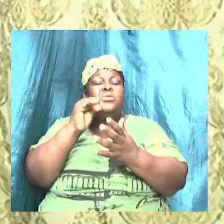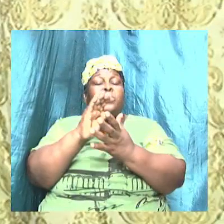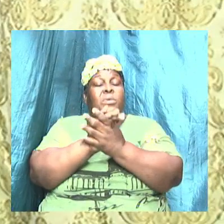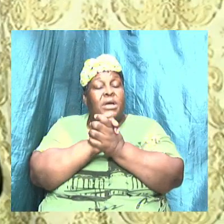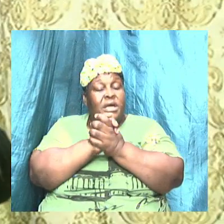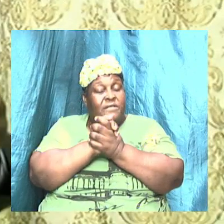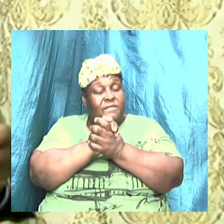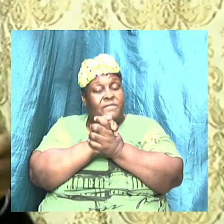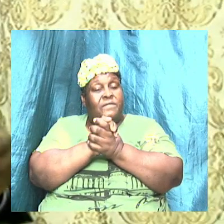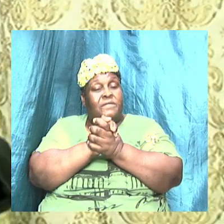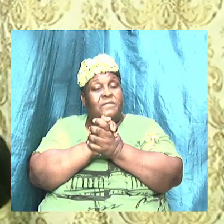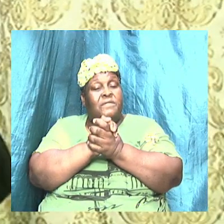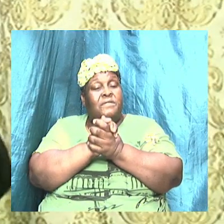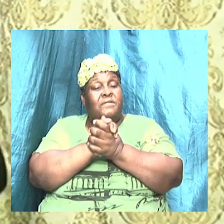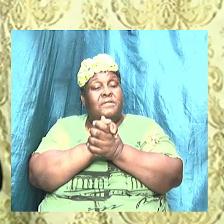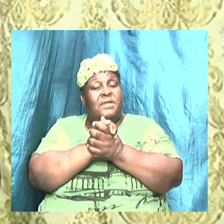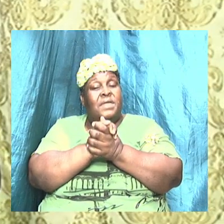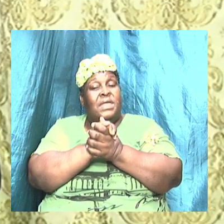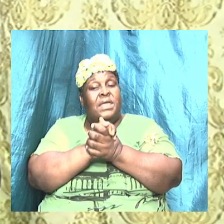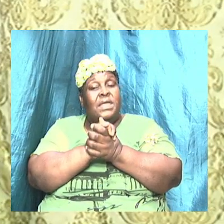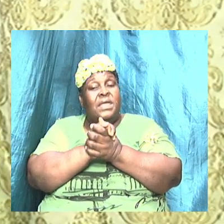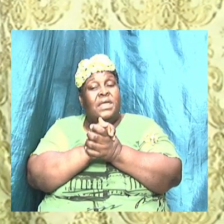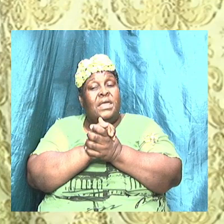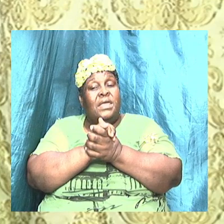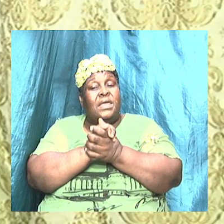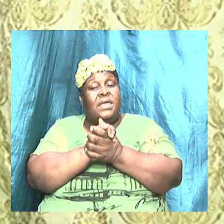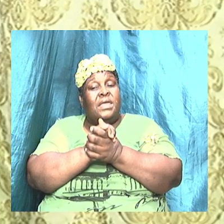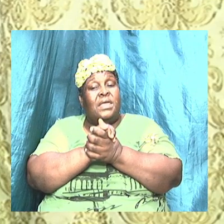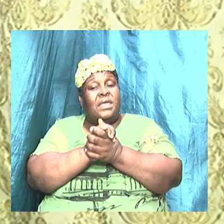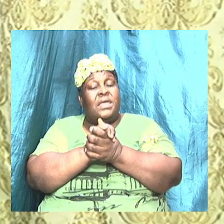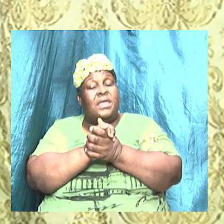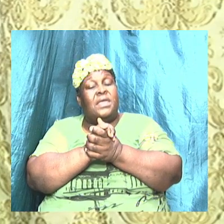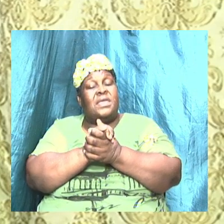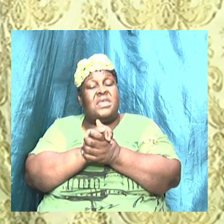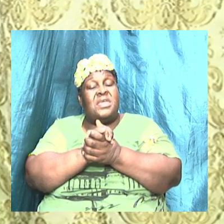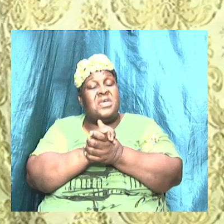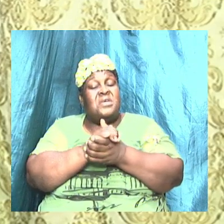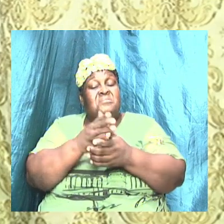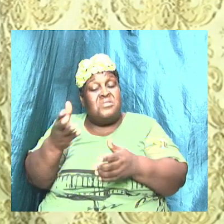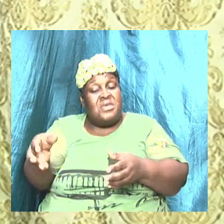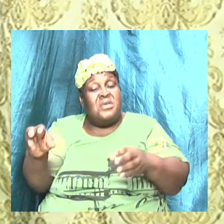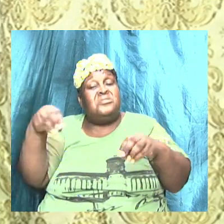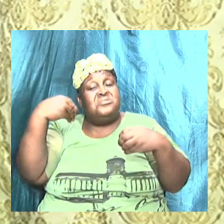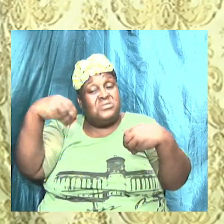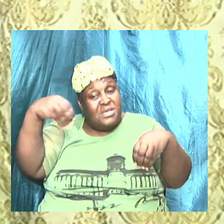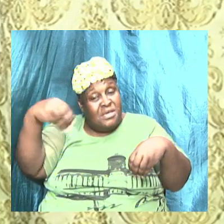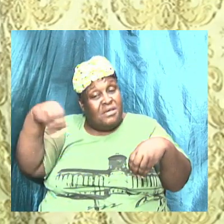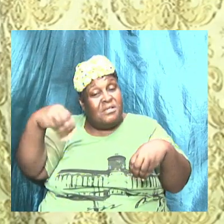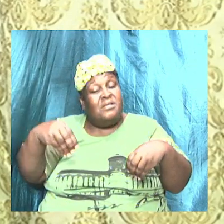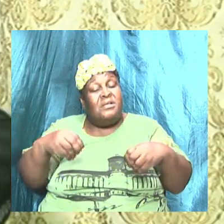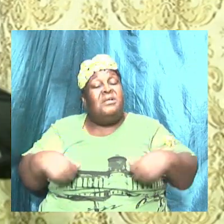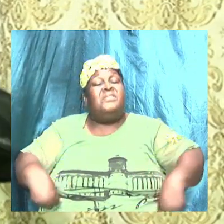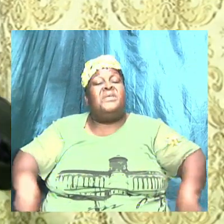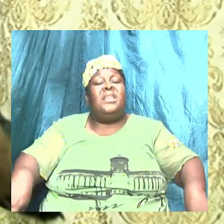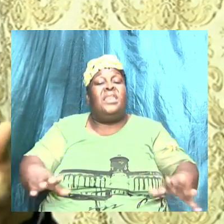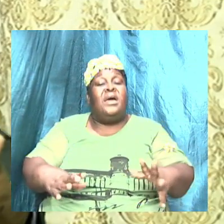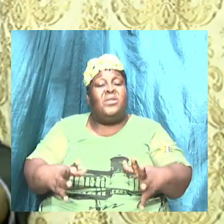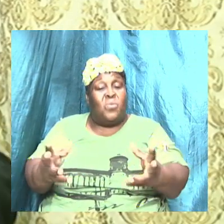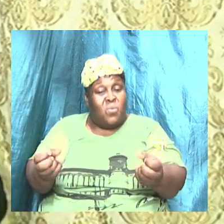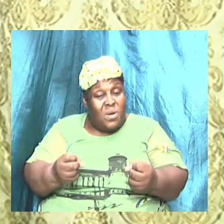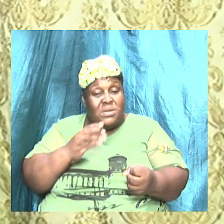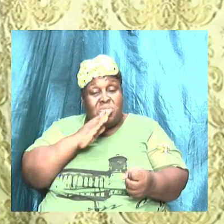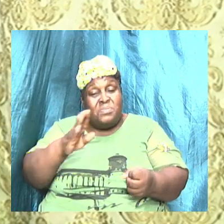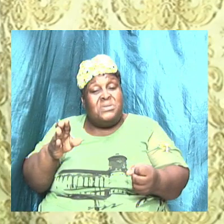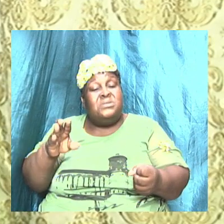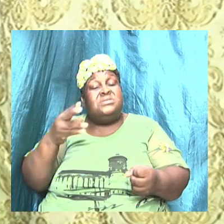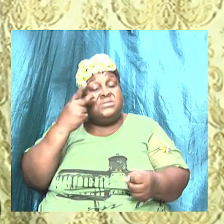And we mention It They sold The parcel Of land They want To be seen You